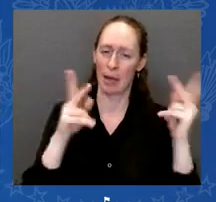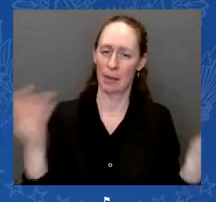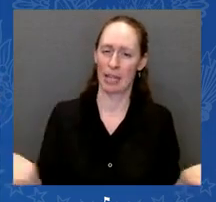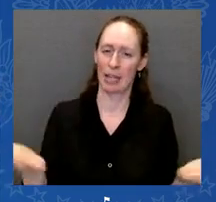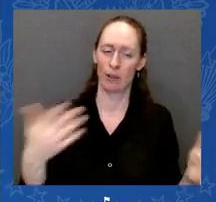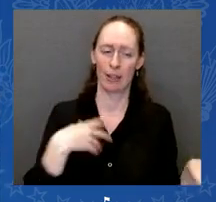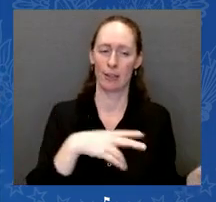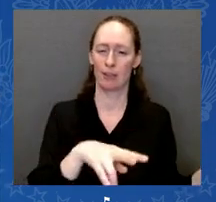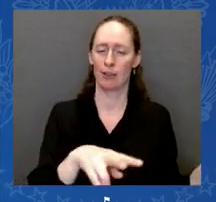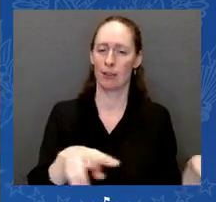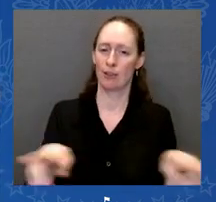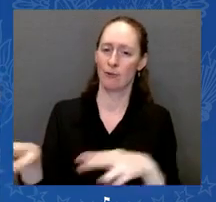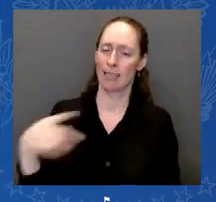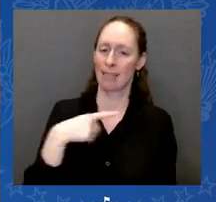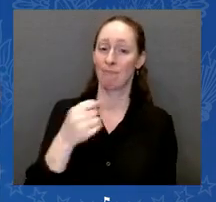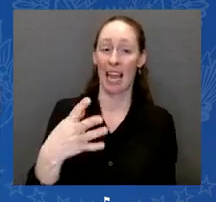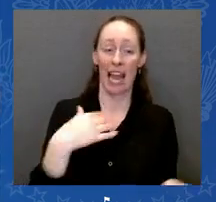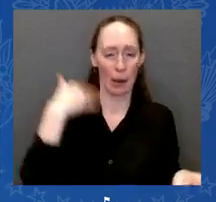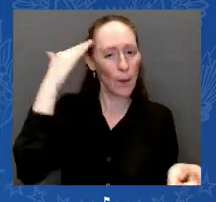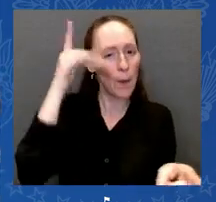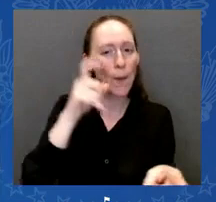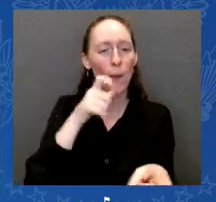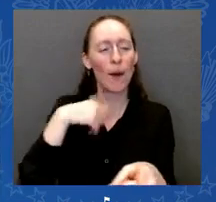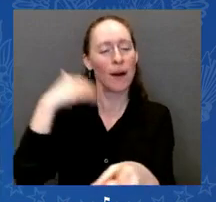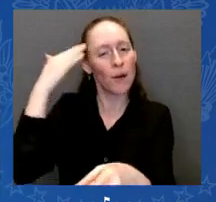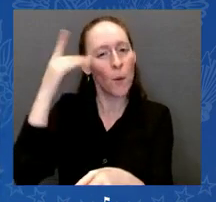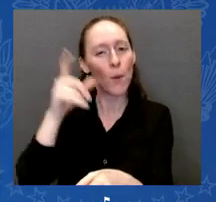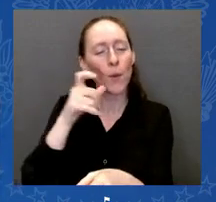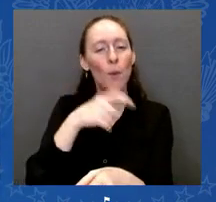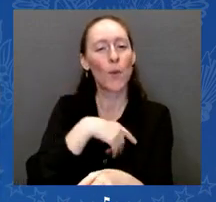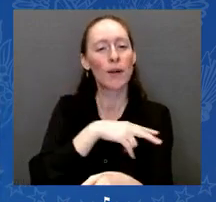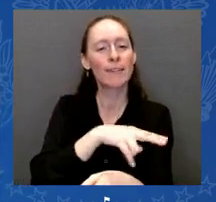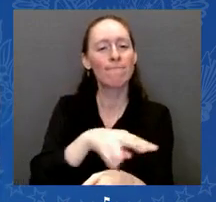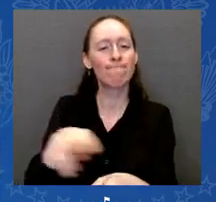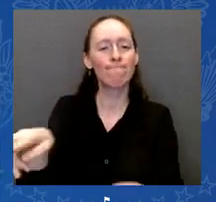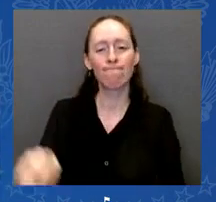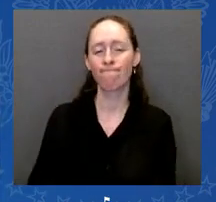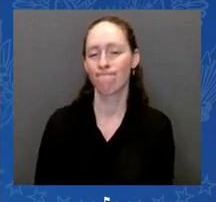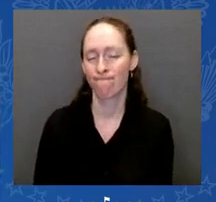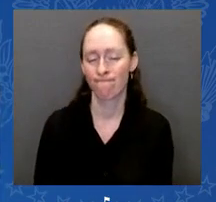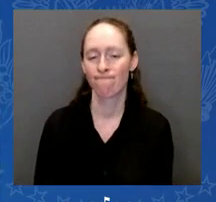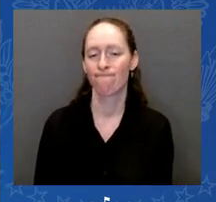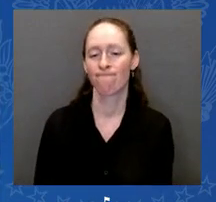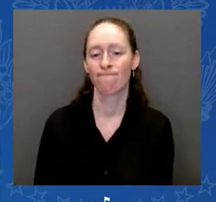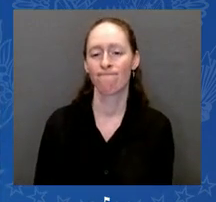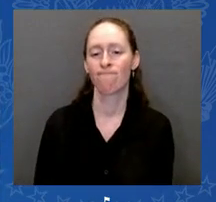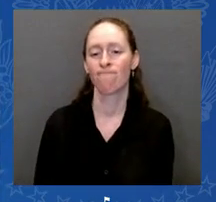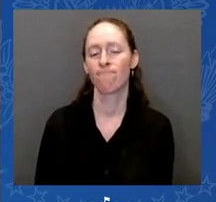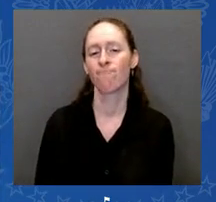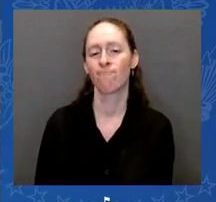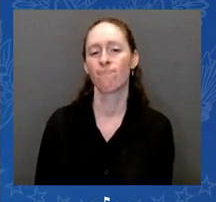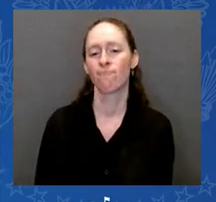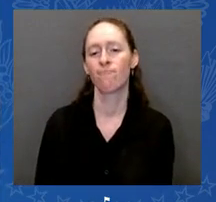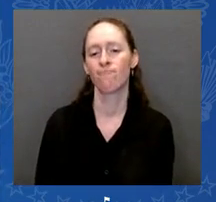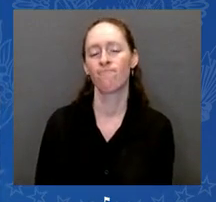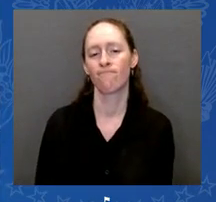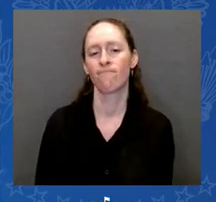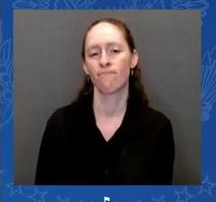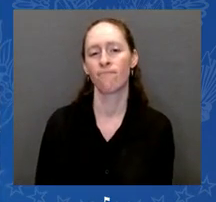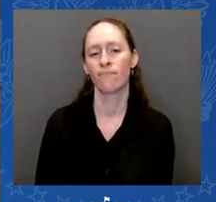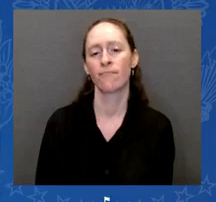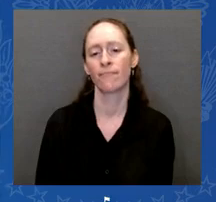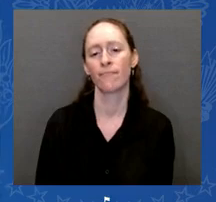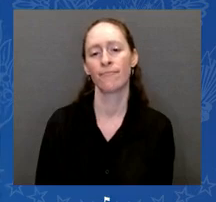consoled one another, but have taken time to console me and the loss of my family.